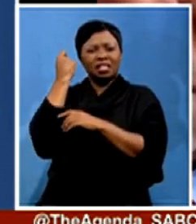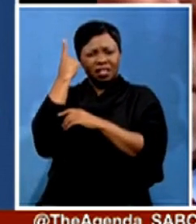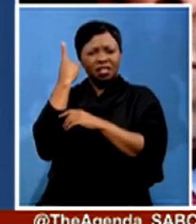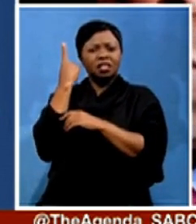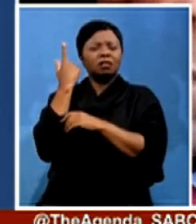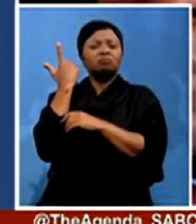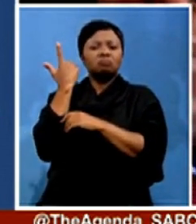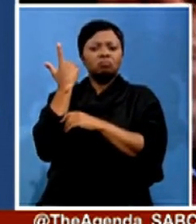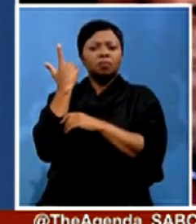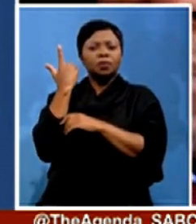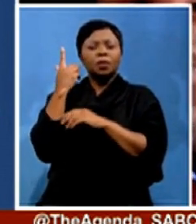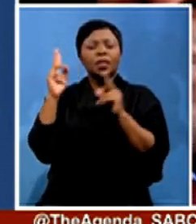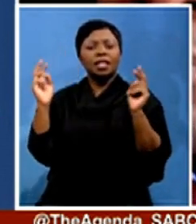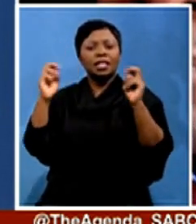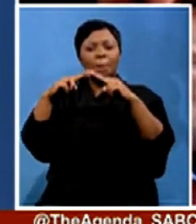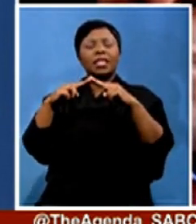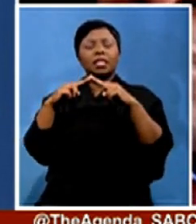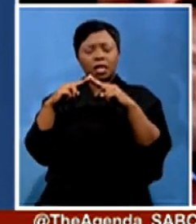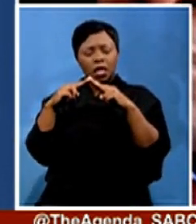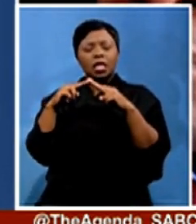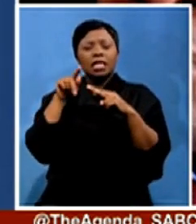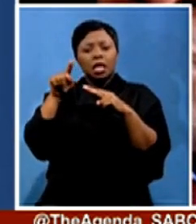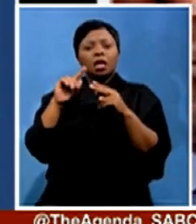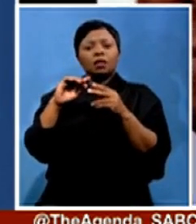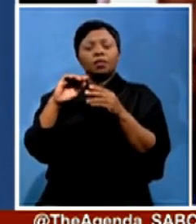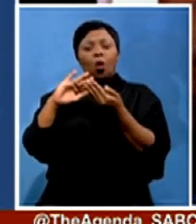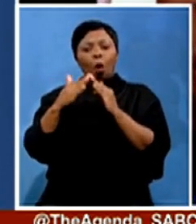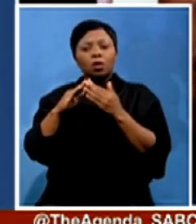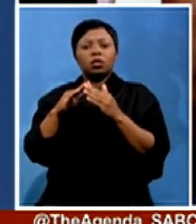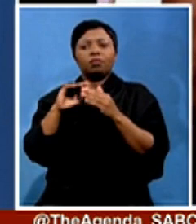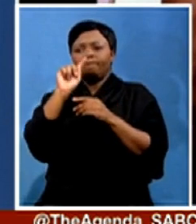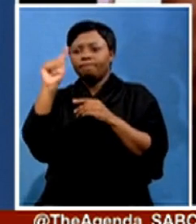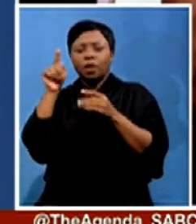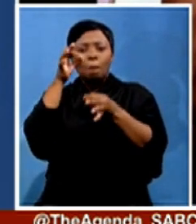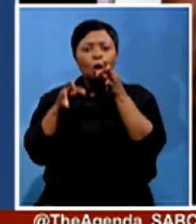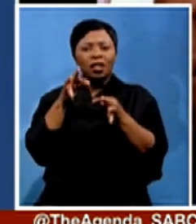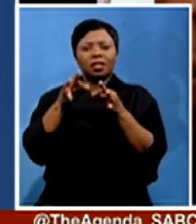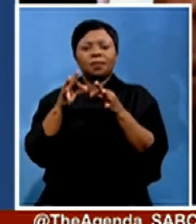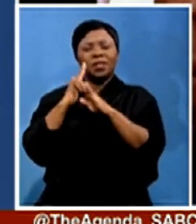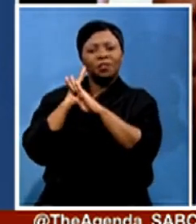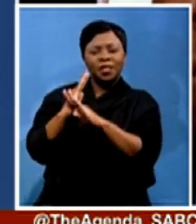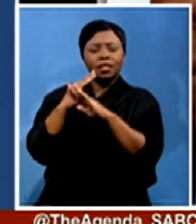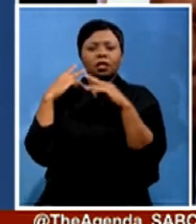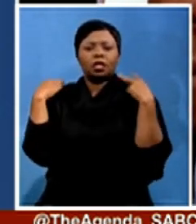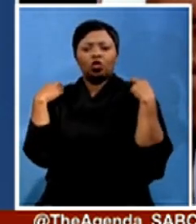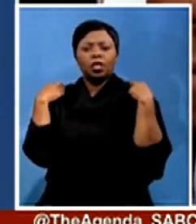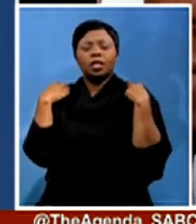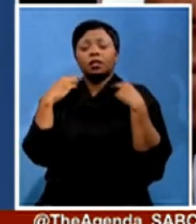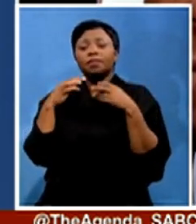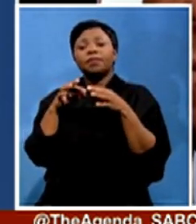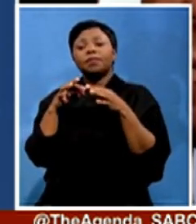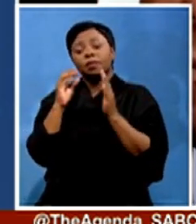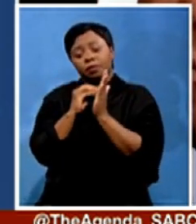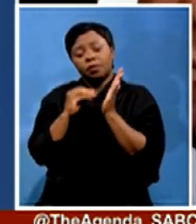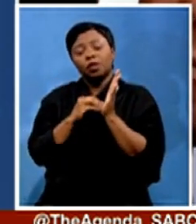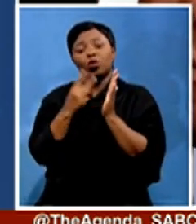African Development Community, Organs on Politics, Defense and Security, that was scheduled for the 29th of April in Maputo, was moved to